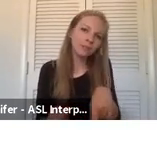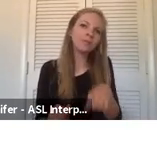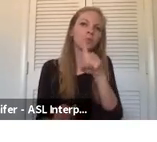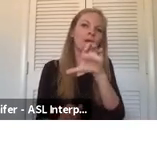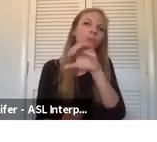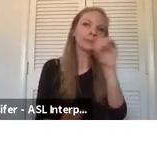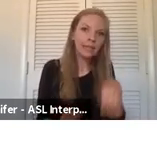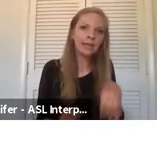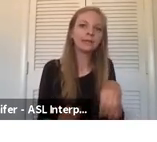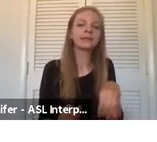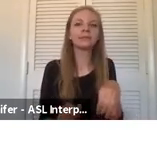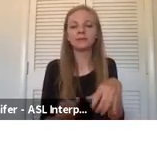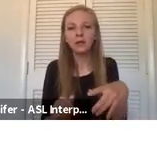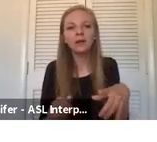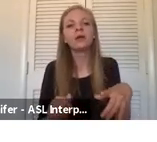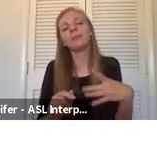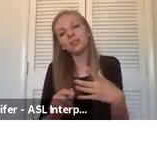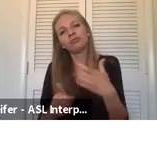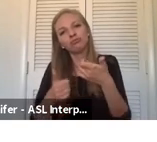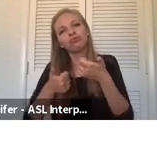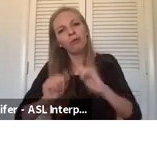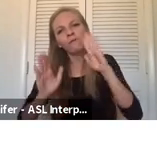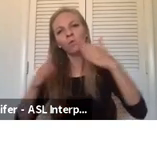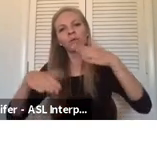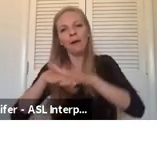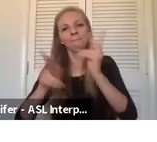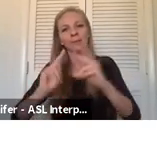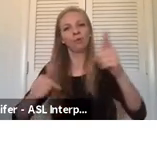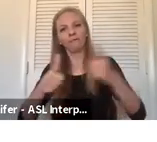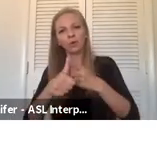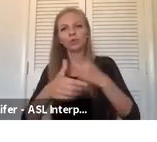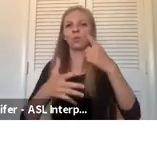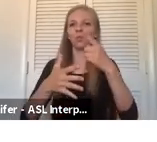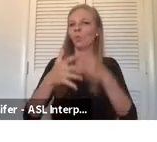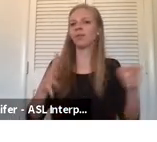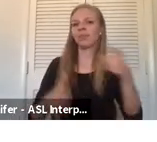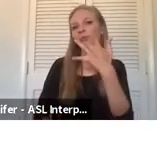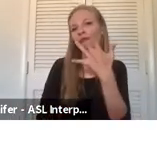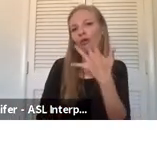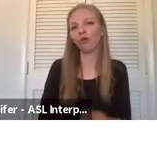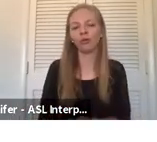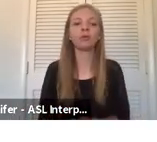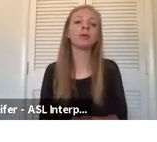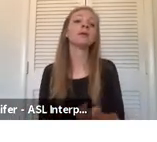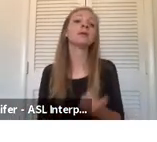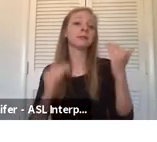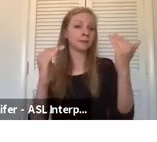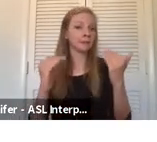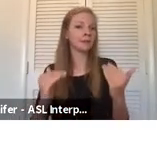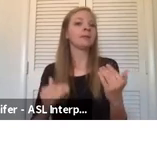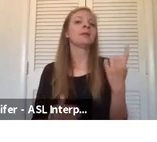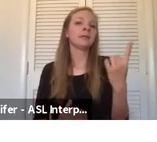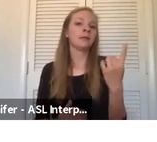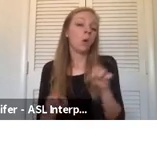verbiage you use, but try to focus on people first. Um, and then something also